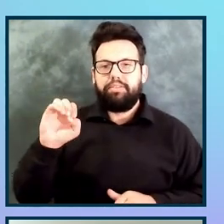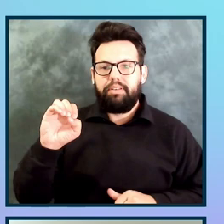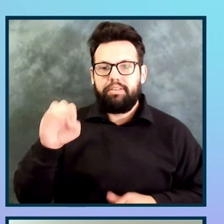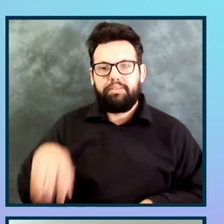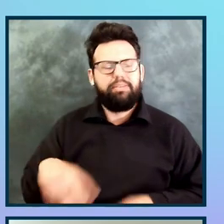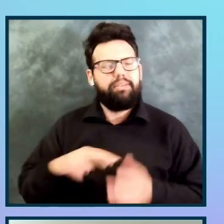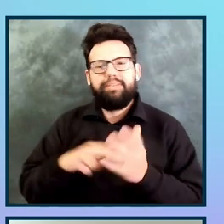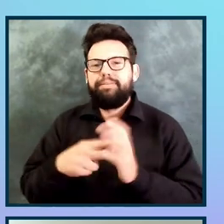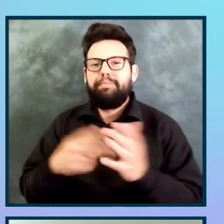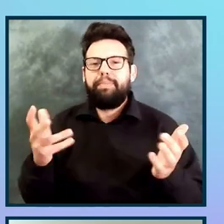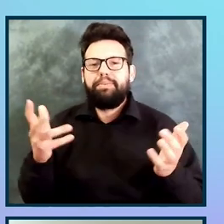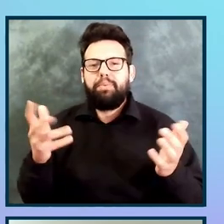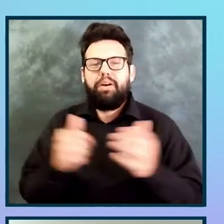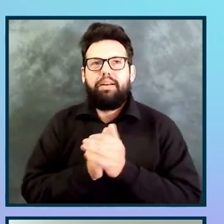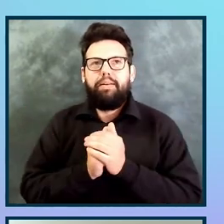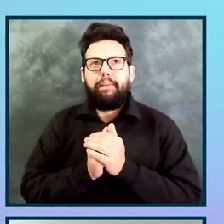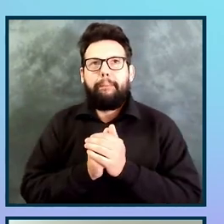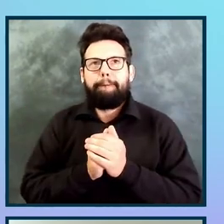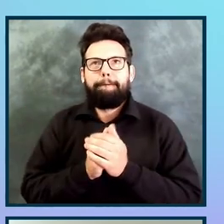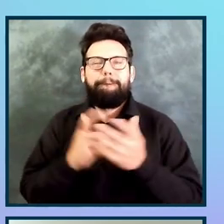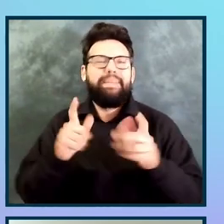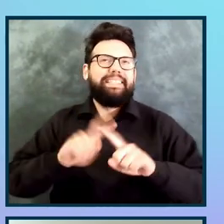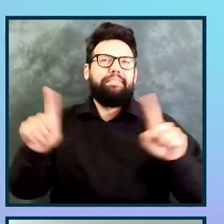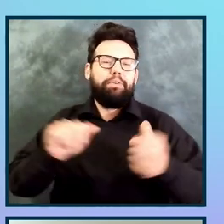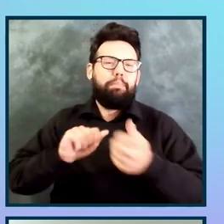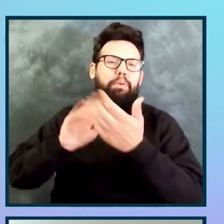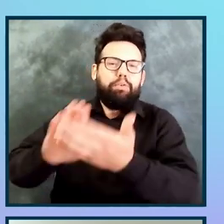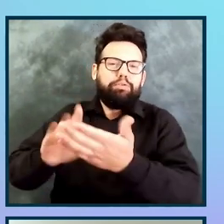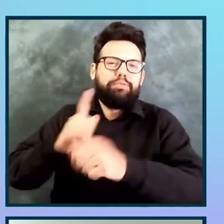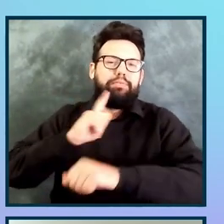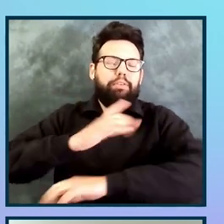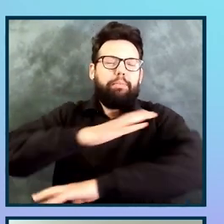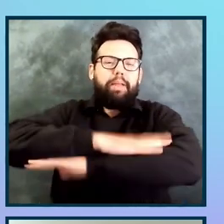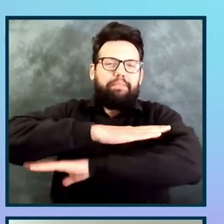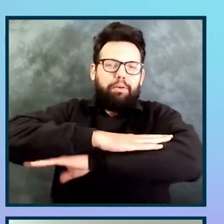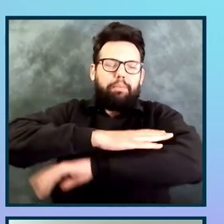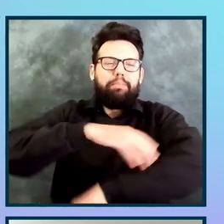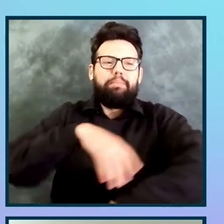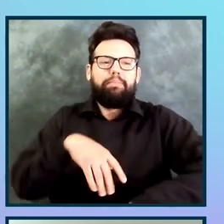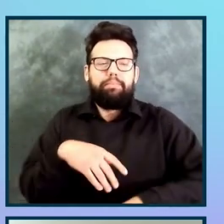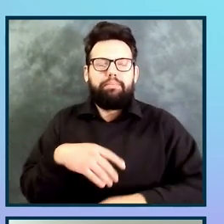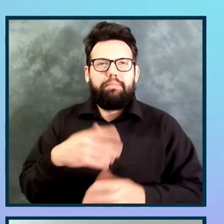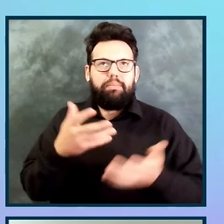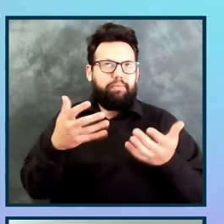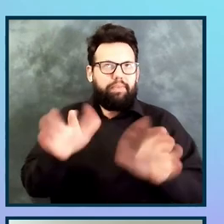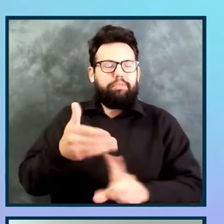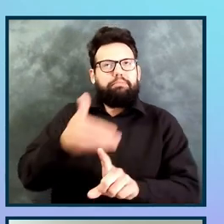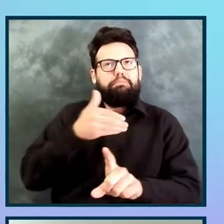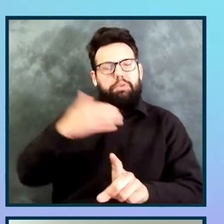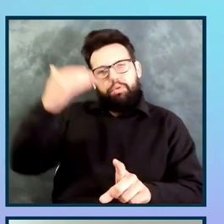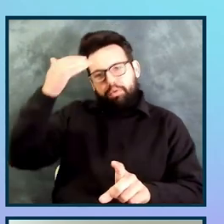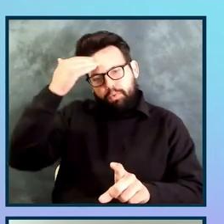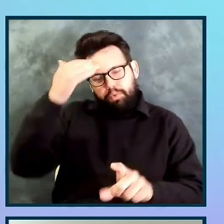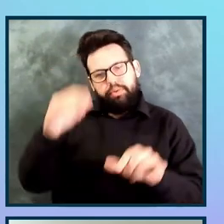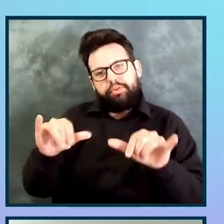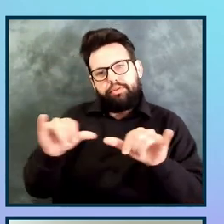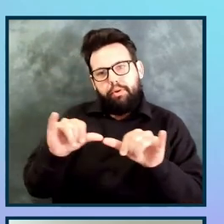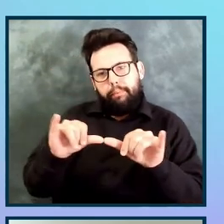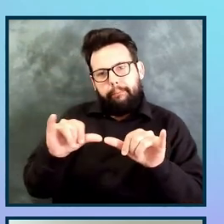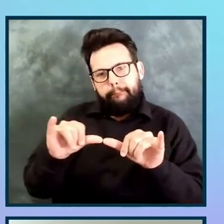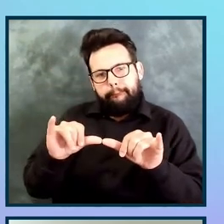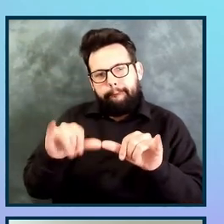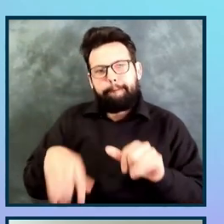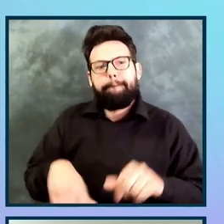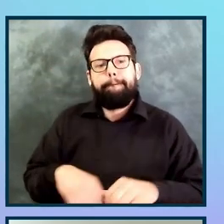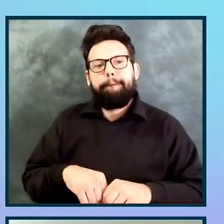different approach to the platform access. So we knew what the scope was that we wanted to include. And there was a problem with different pieces